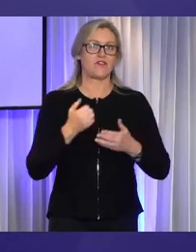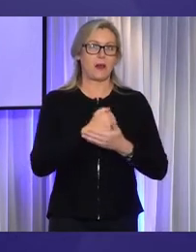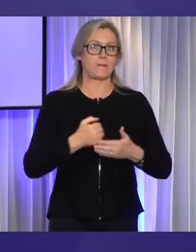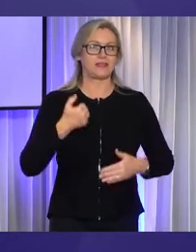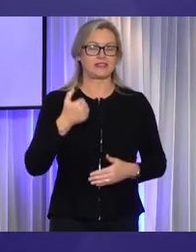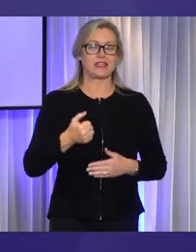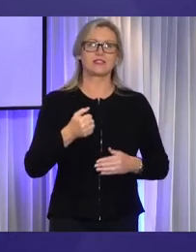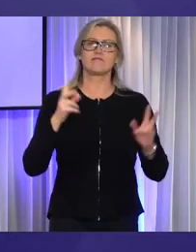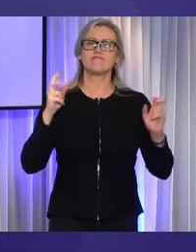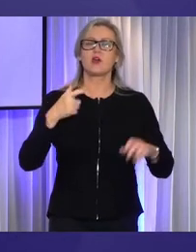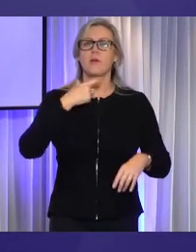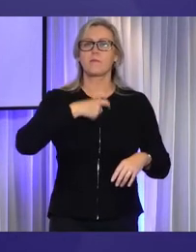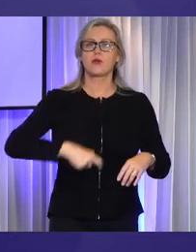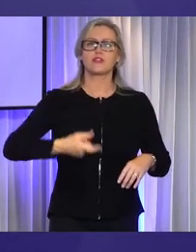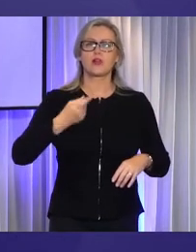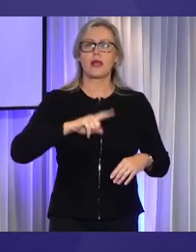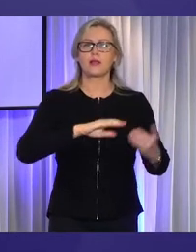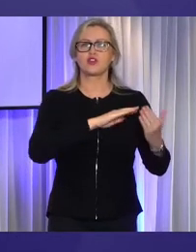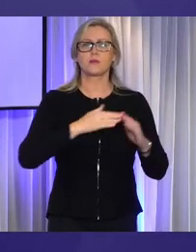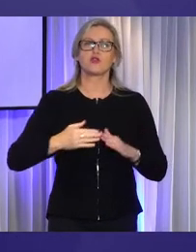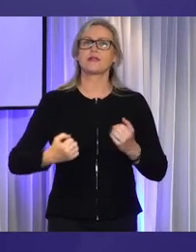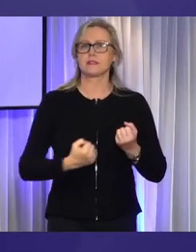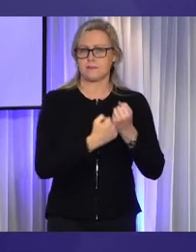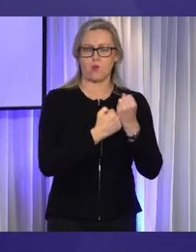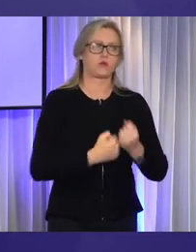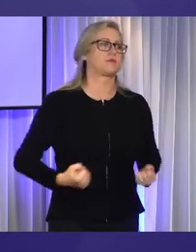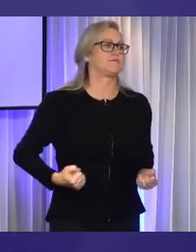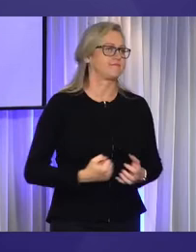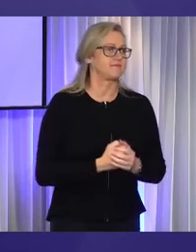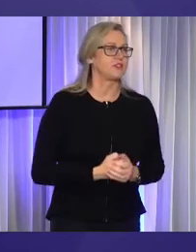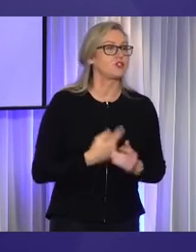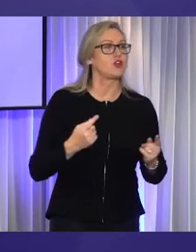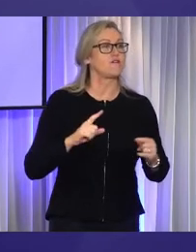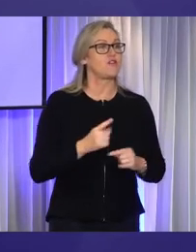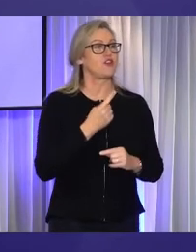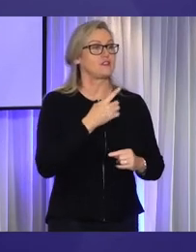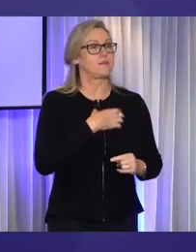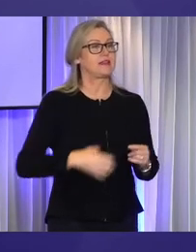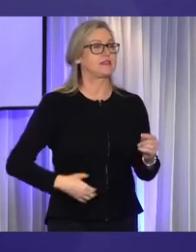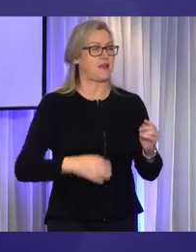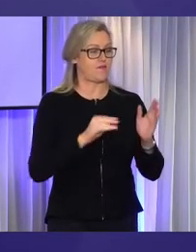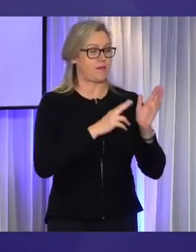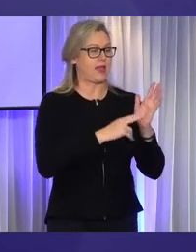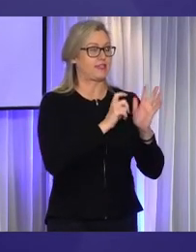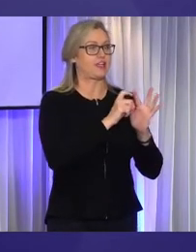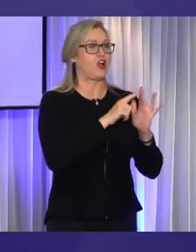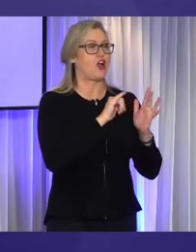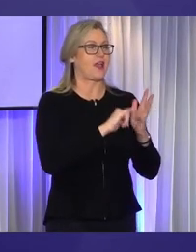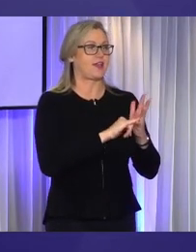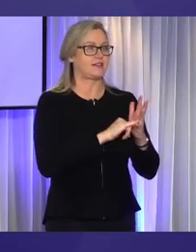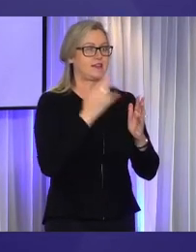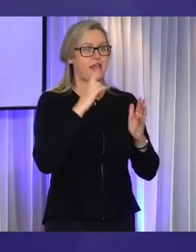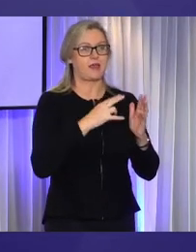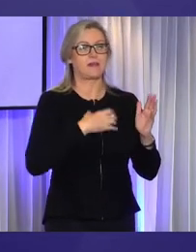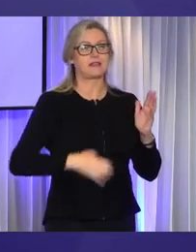personal and community support. So to begin we have a message from Minister for the NDIS Bill Shorten.